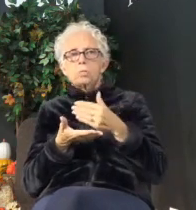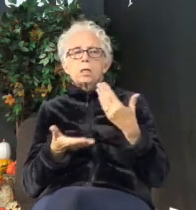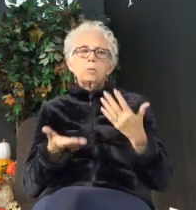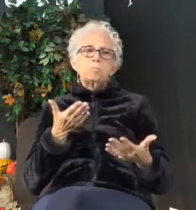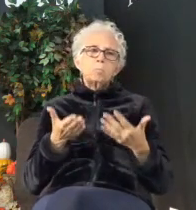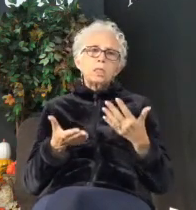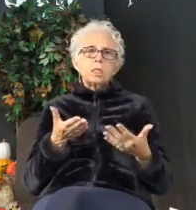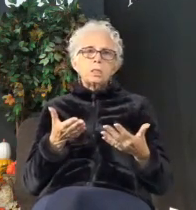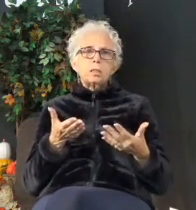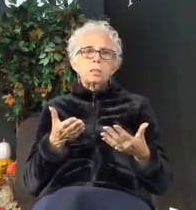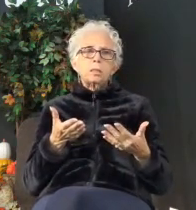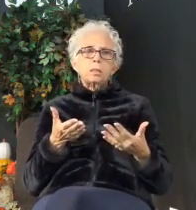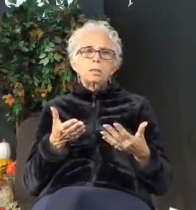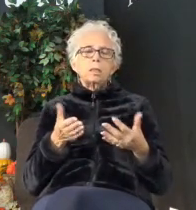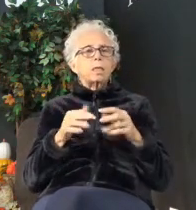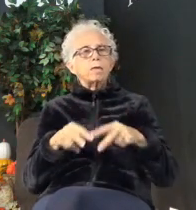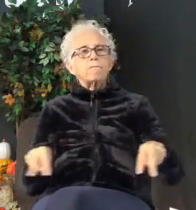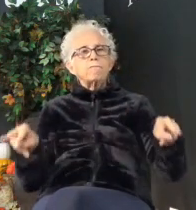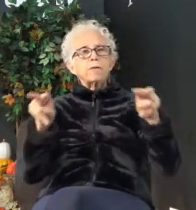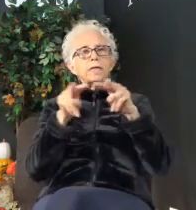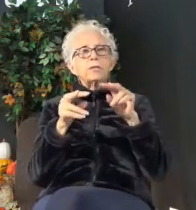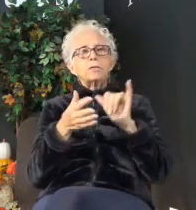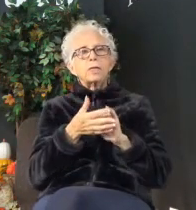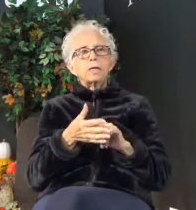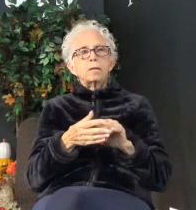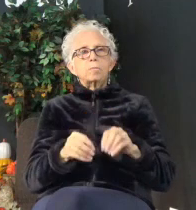the value that it puts on you.